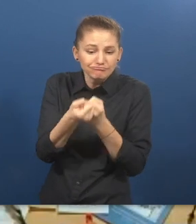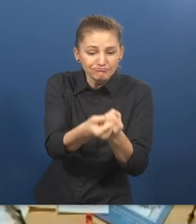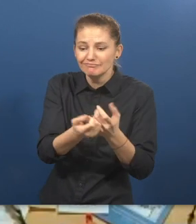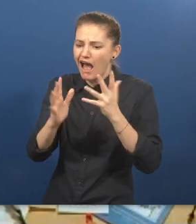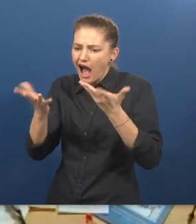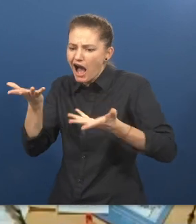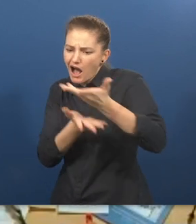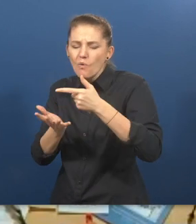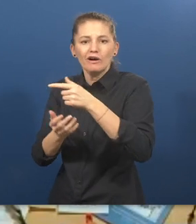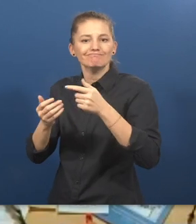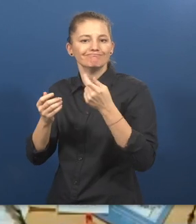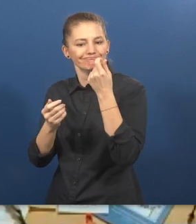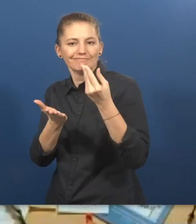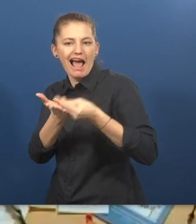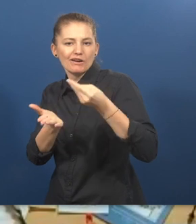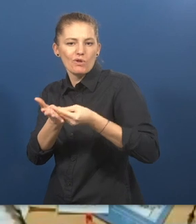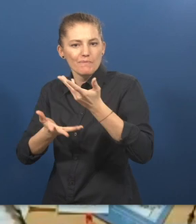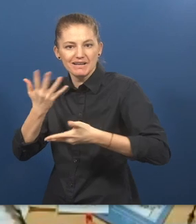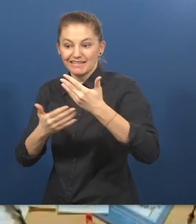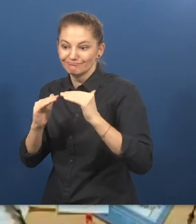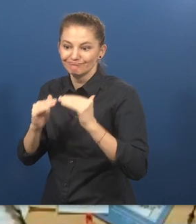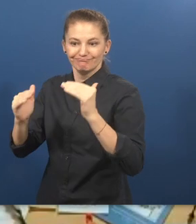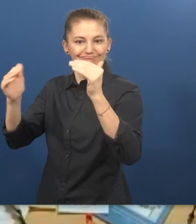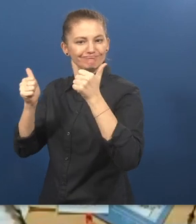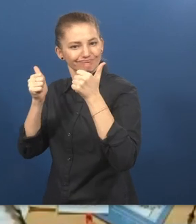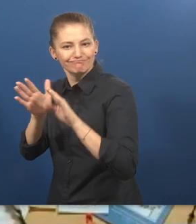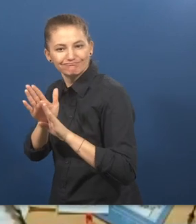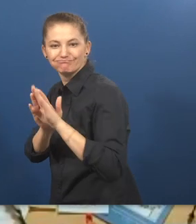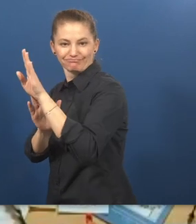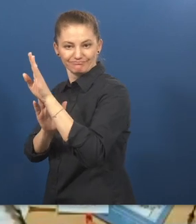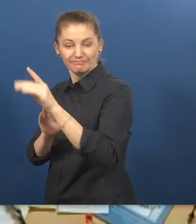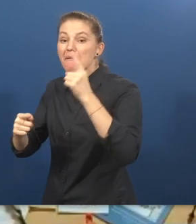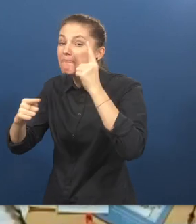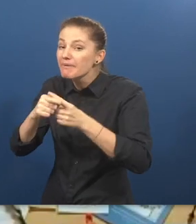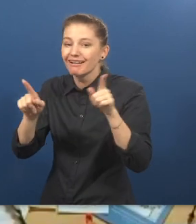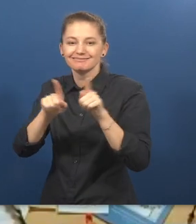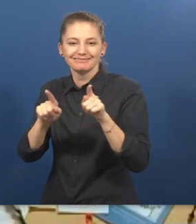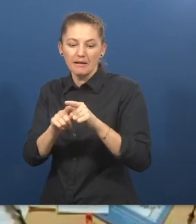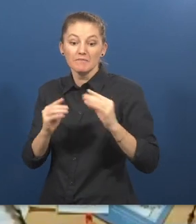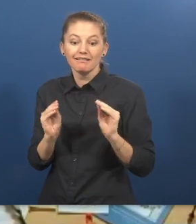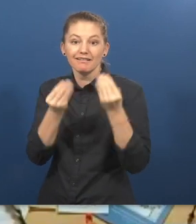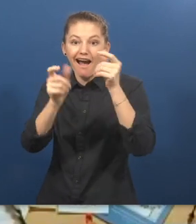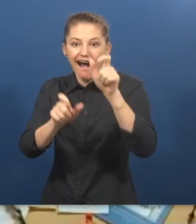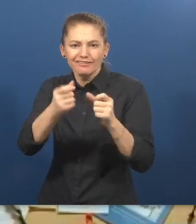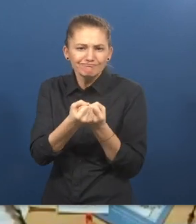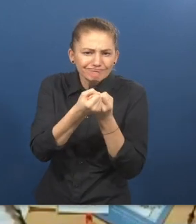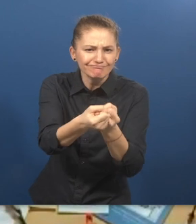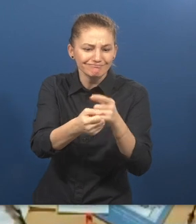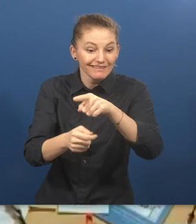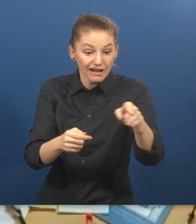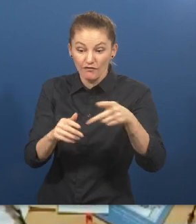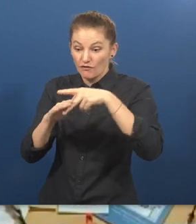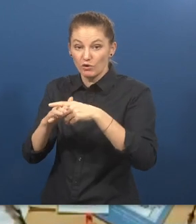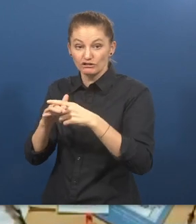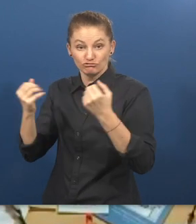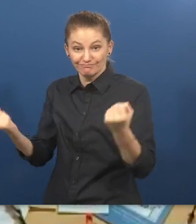economic activity, their income generation activity and also support young adults who are coming new after vocational